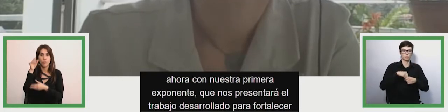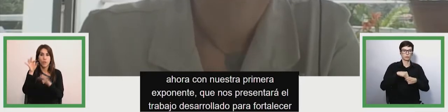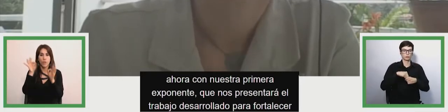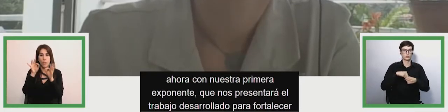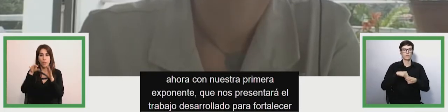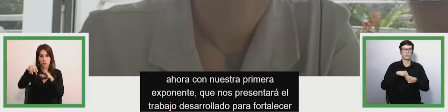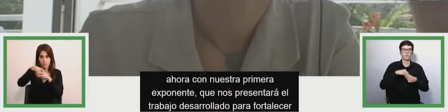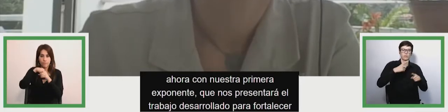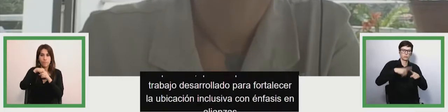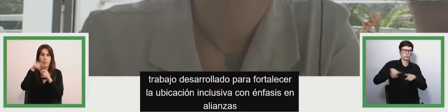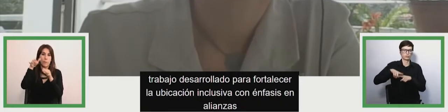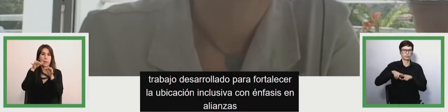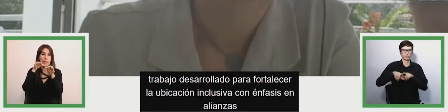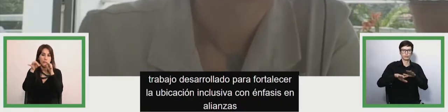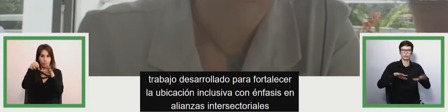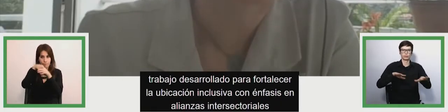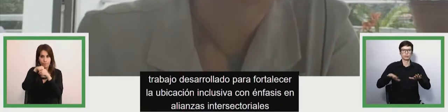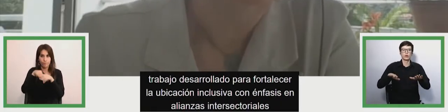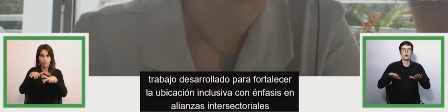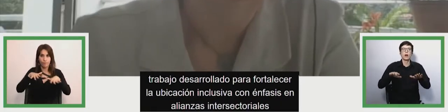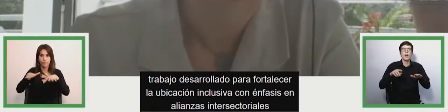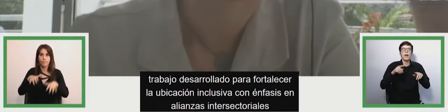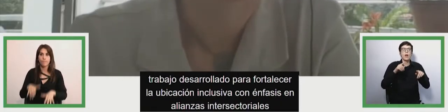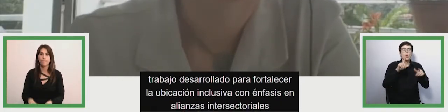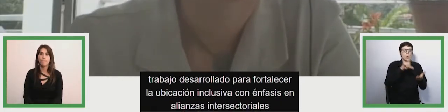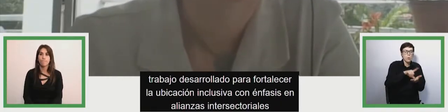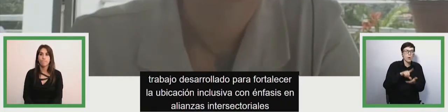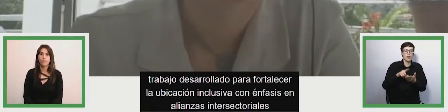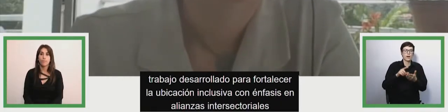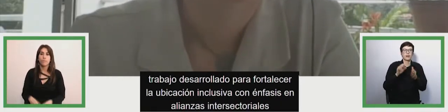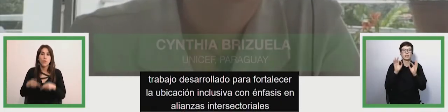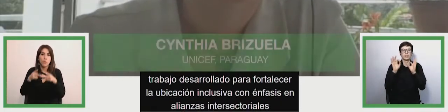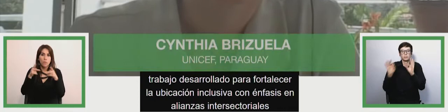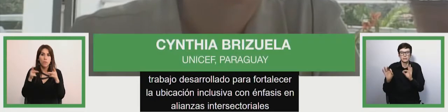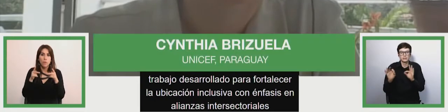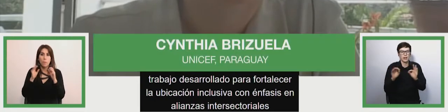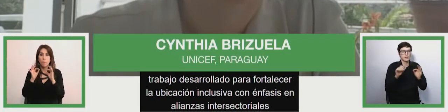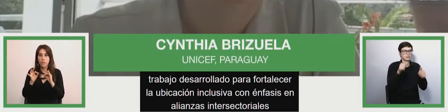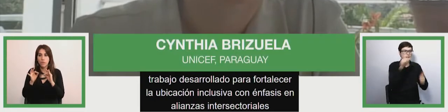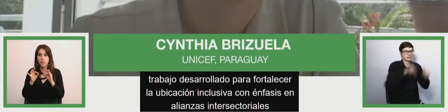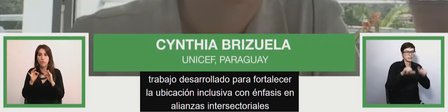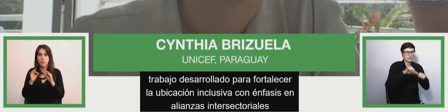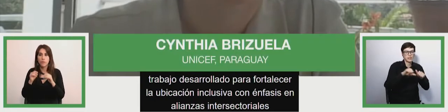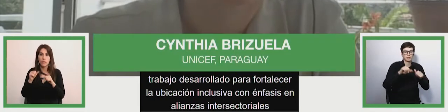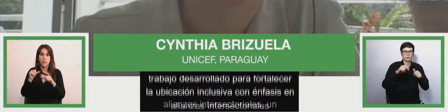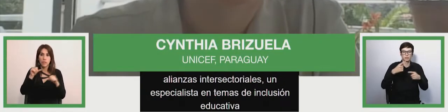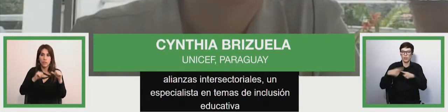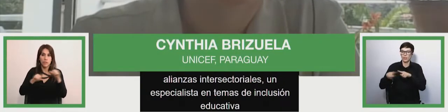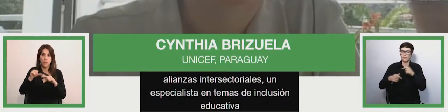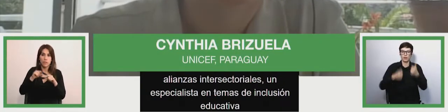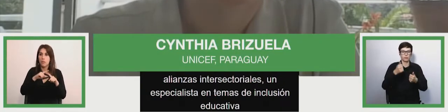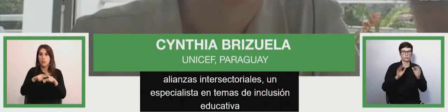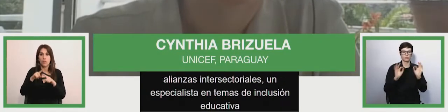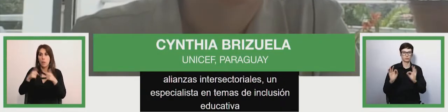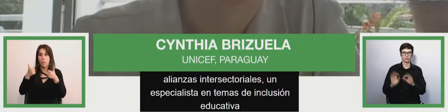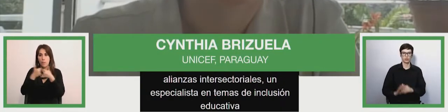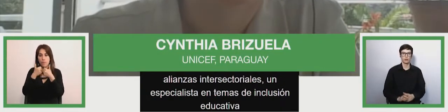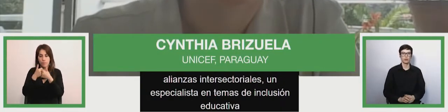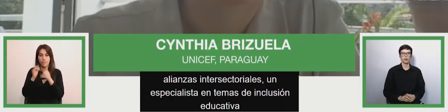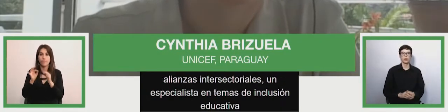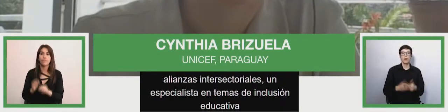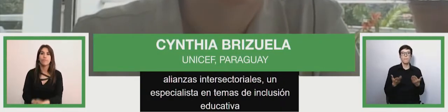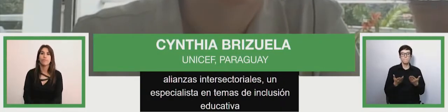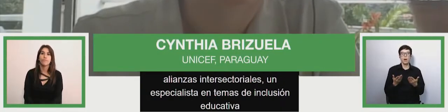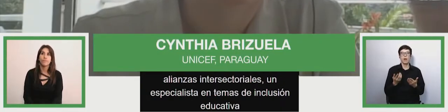specialist in inclusion of children with the capacity for the unicef regional office